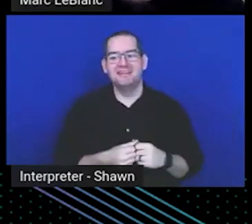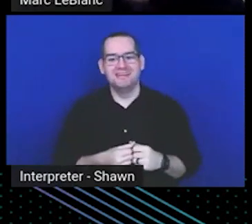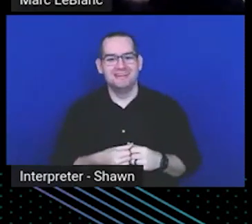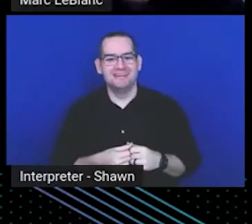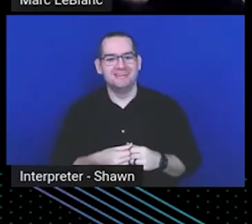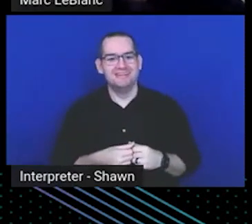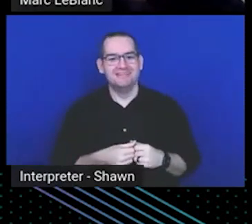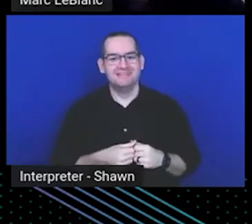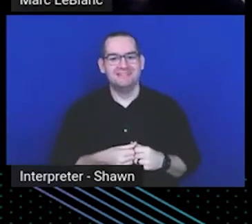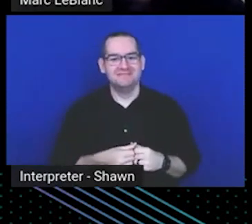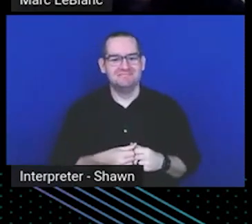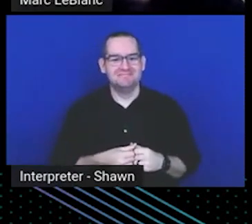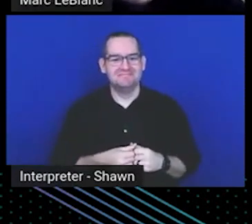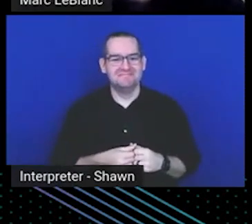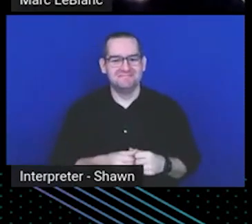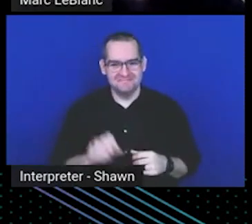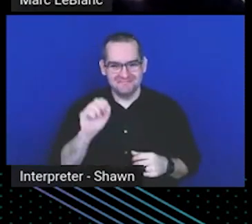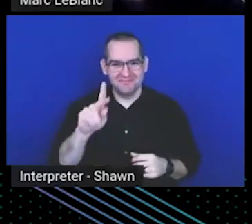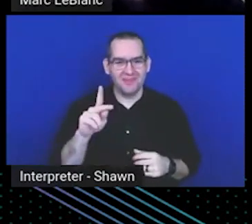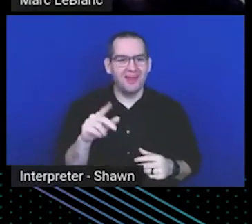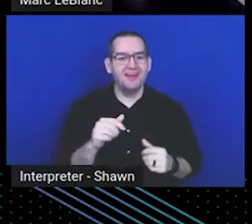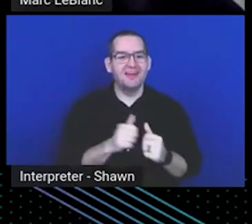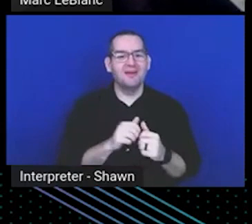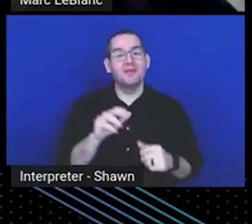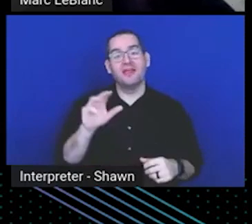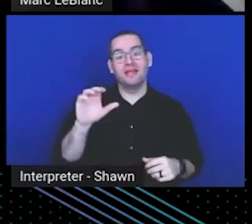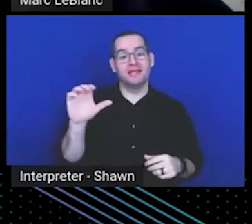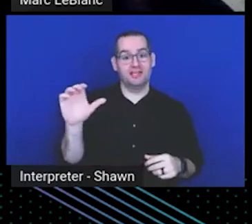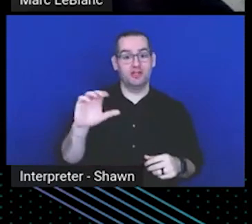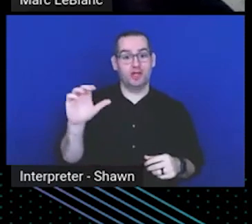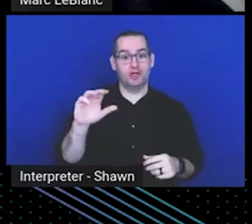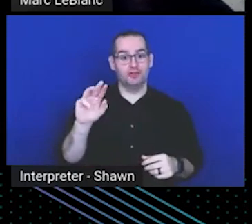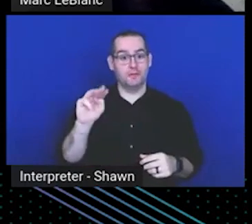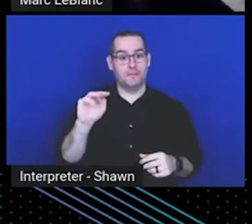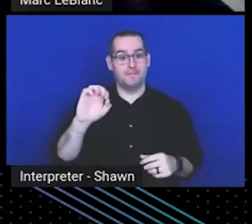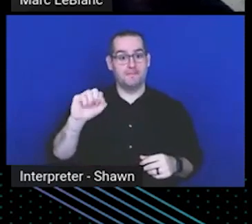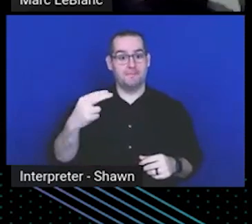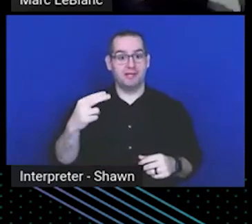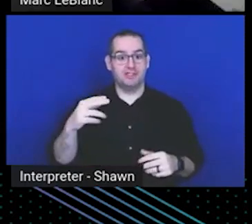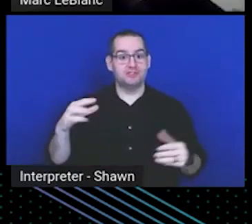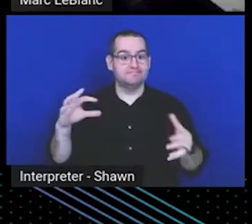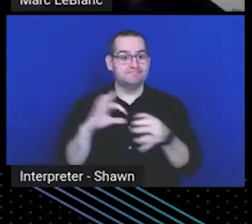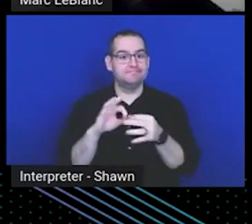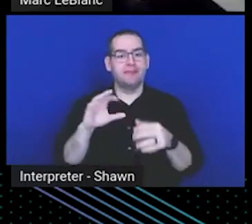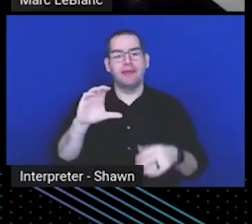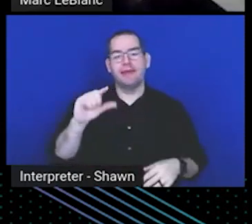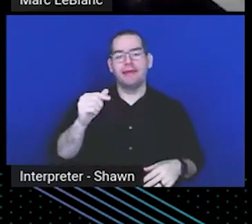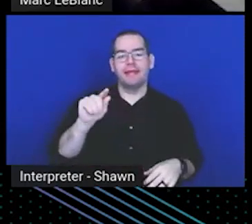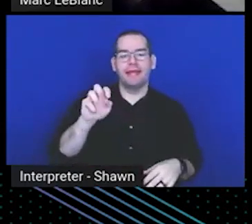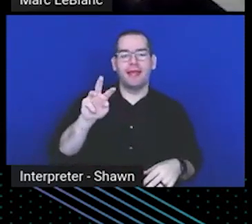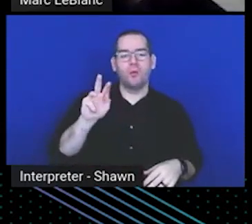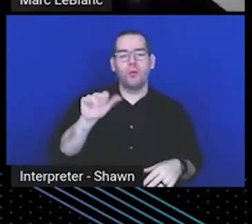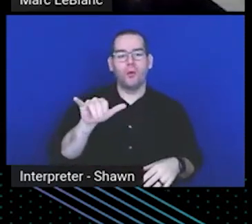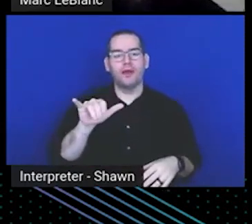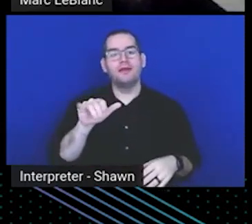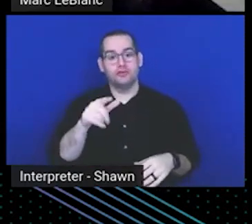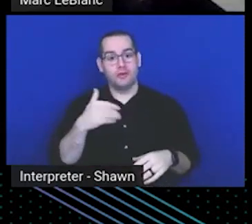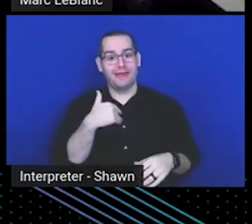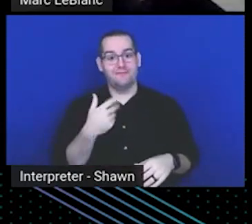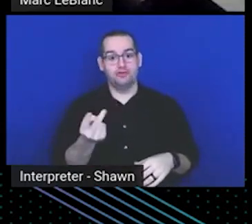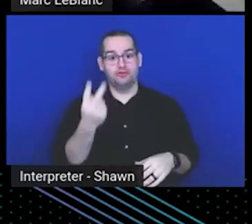So the idea with the console mesh gateways is if you had two console clusters, it